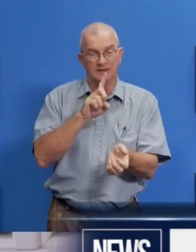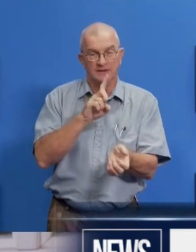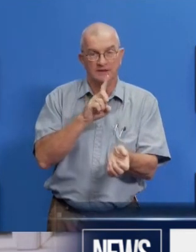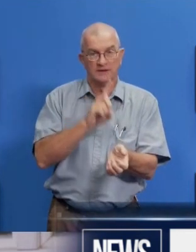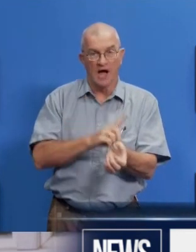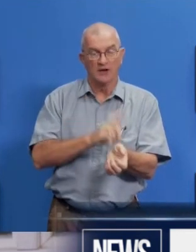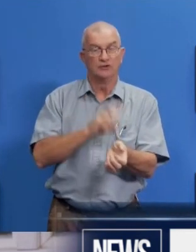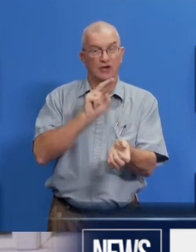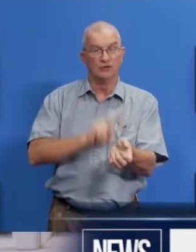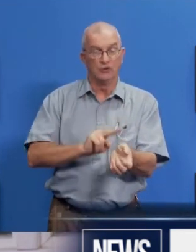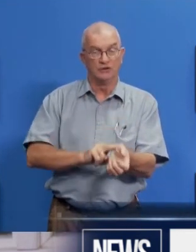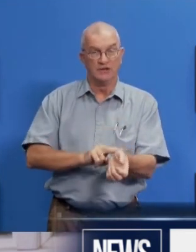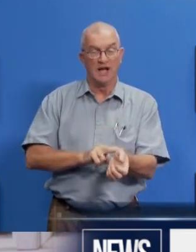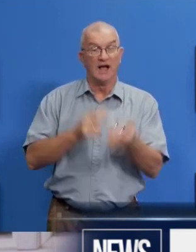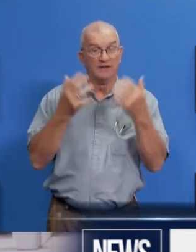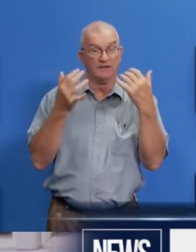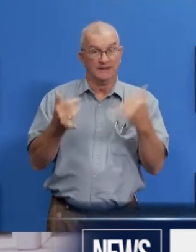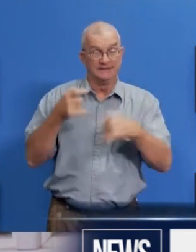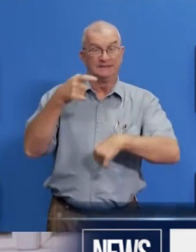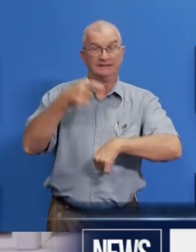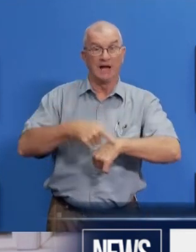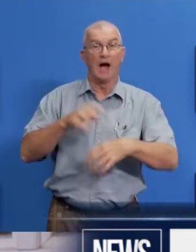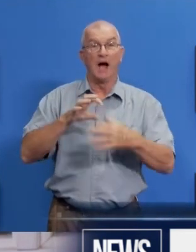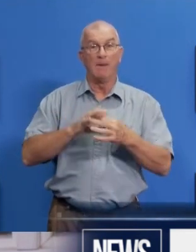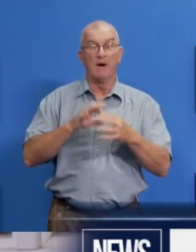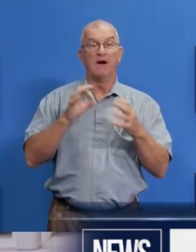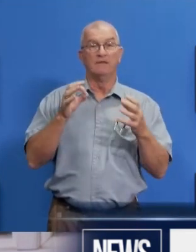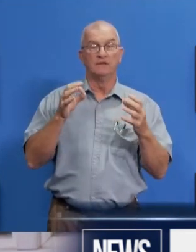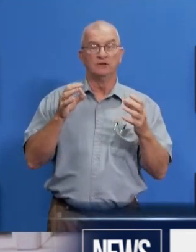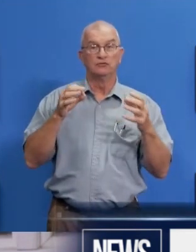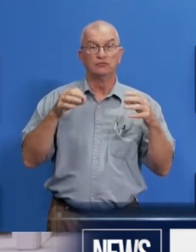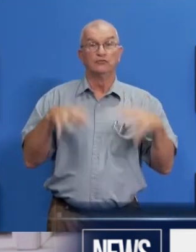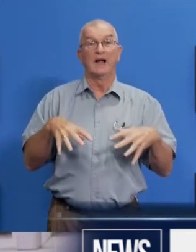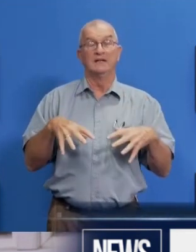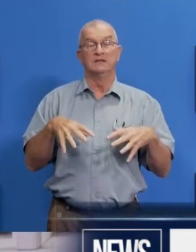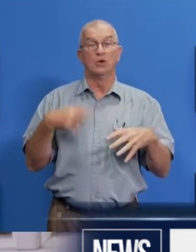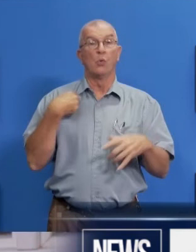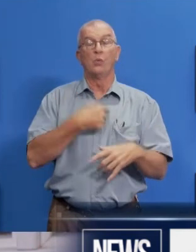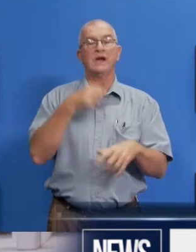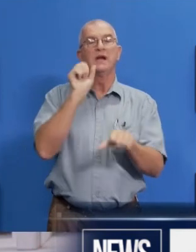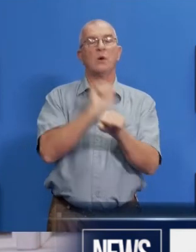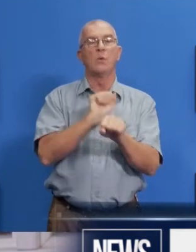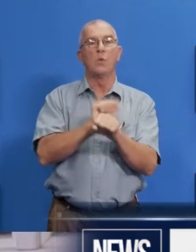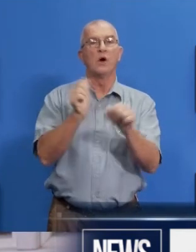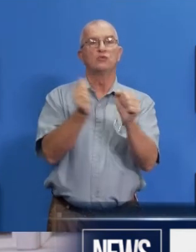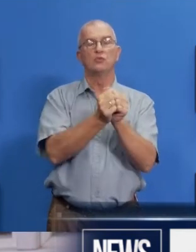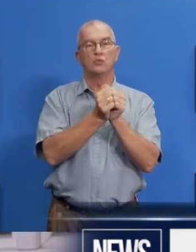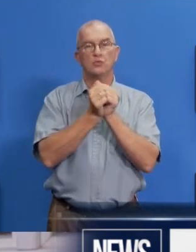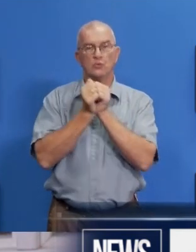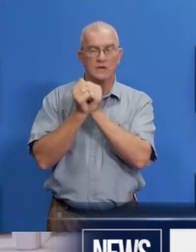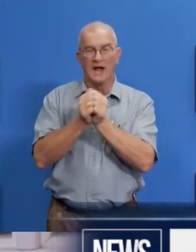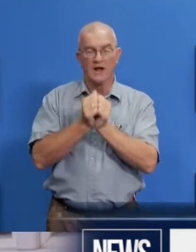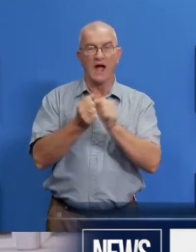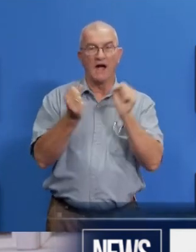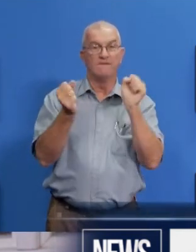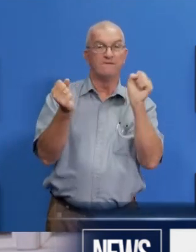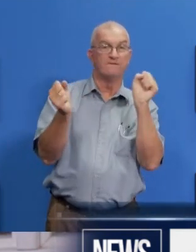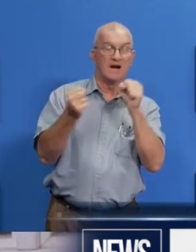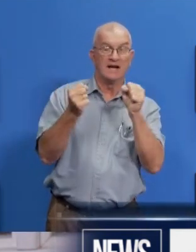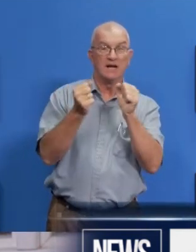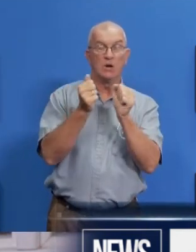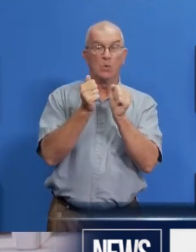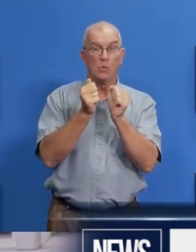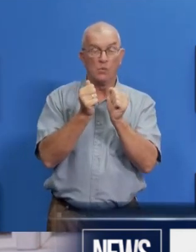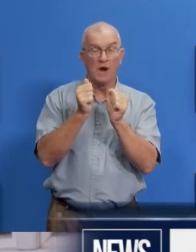In this moment of crisis, we need to work in concert and fight this war together.